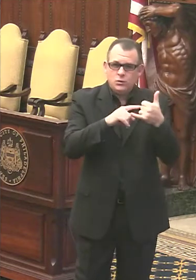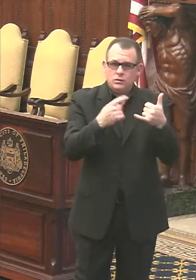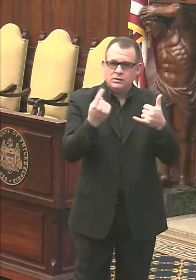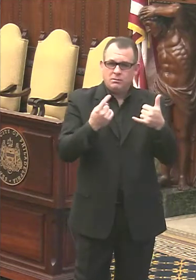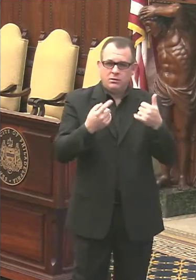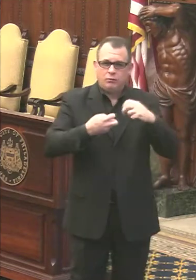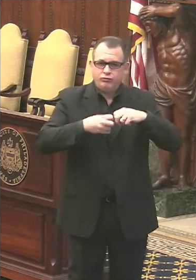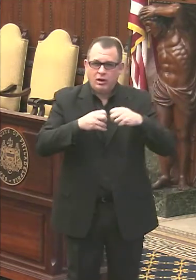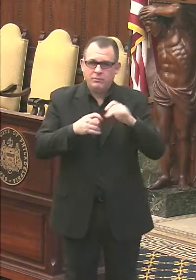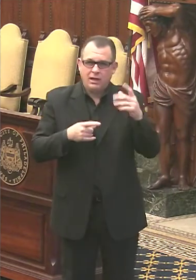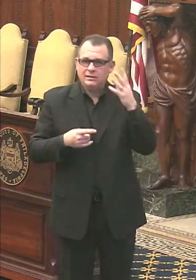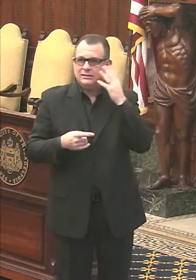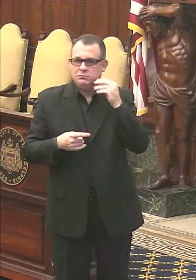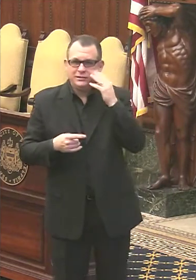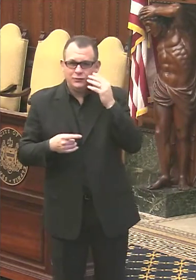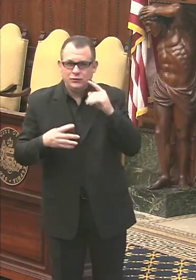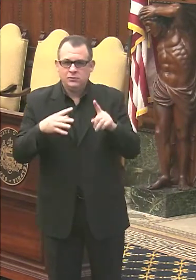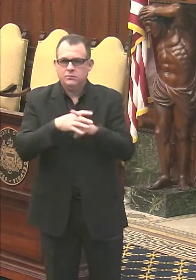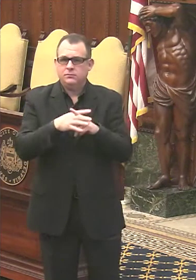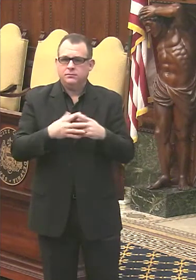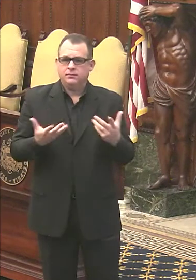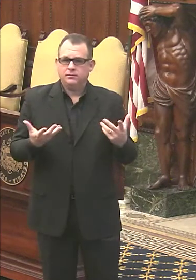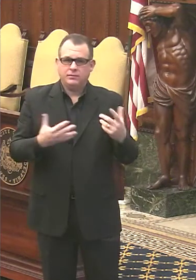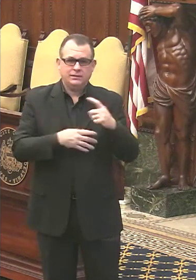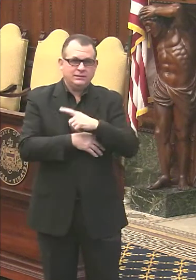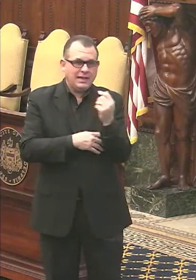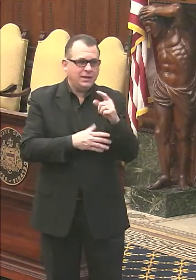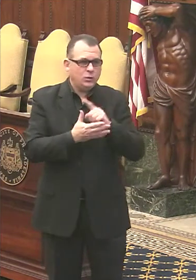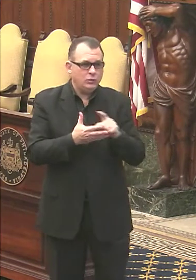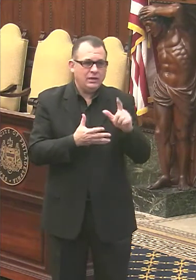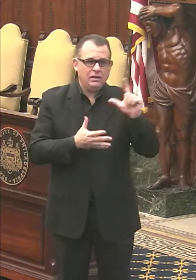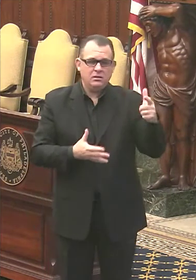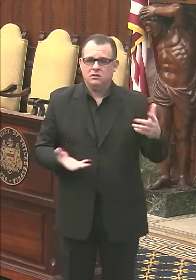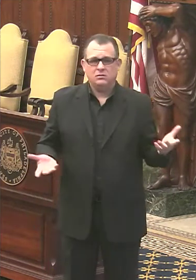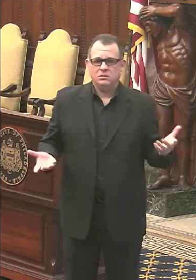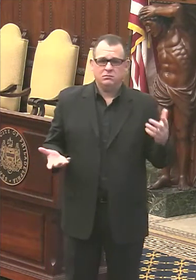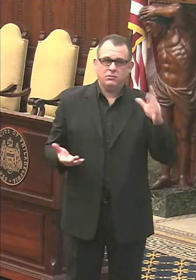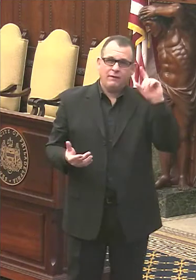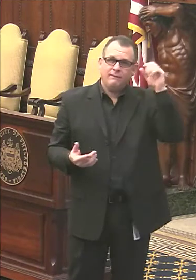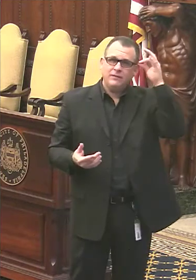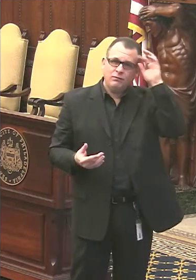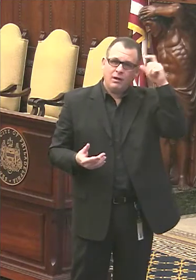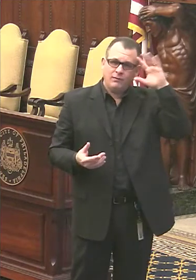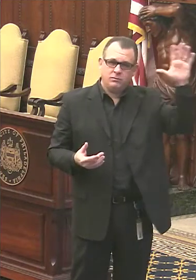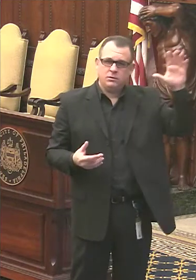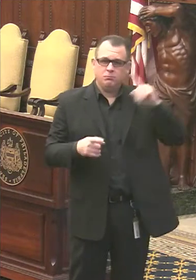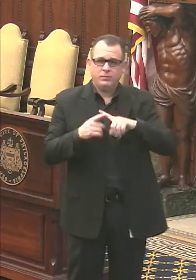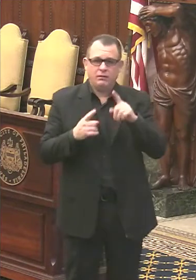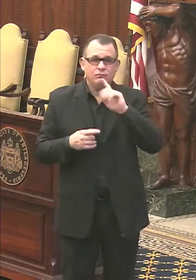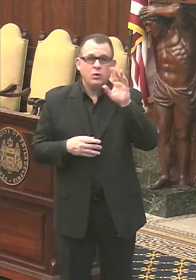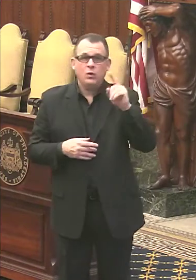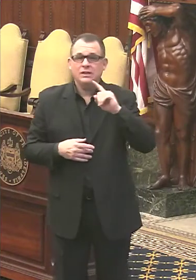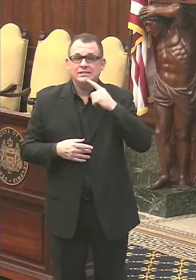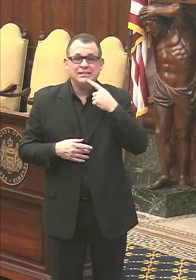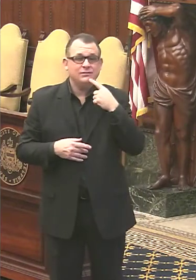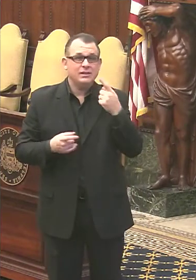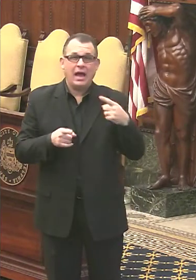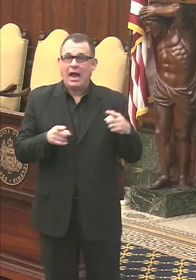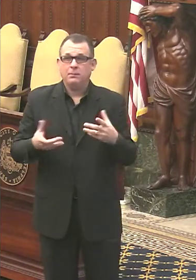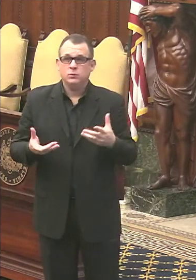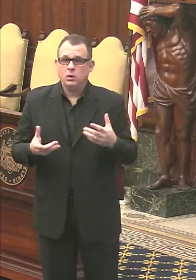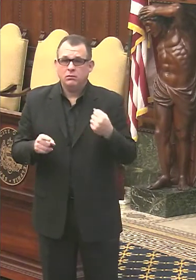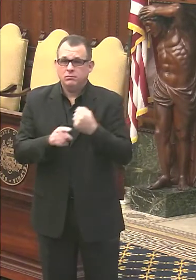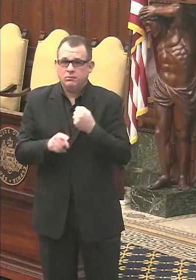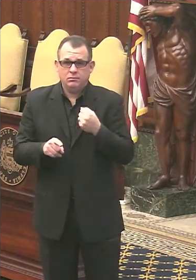problems that they had, you know, days or weeks after the only serious events that have occurred from this vaccine that have happened in a matter of